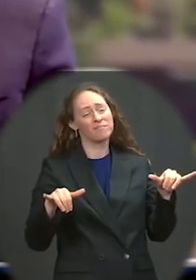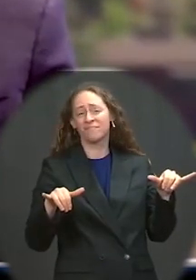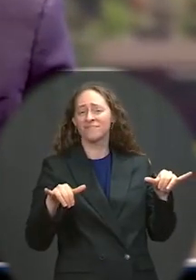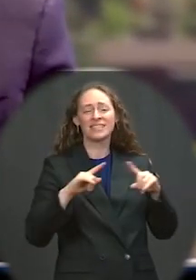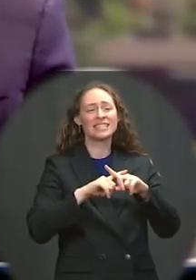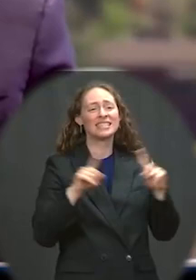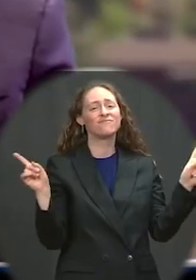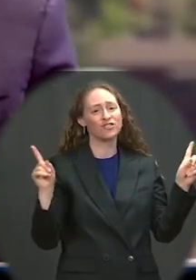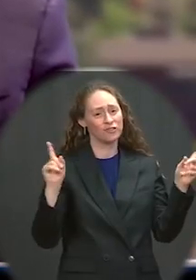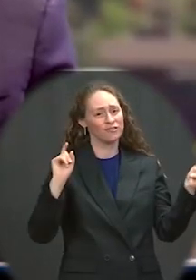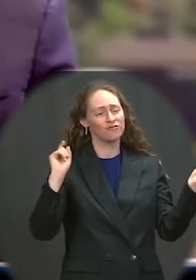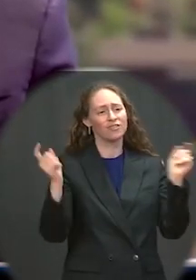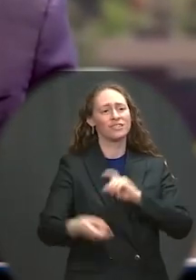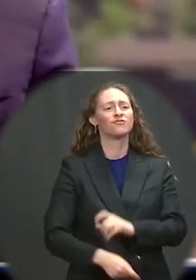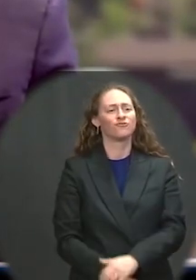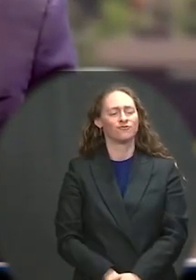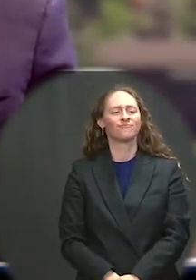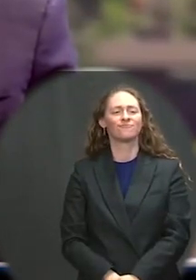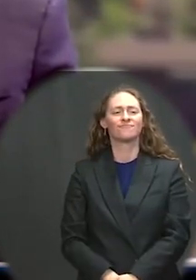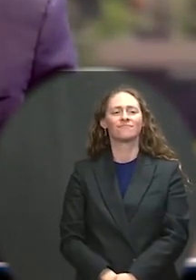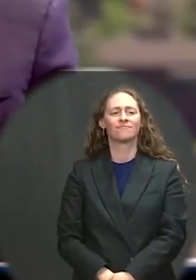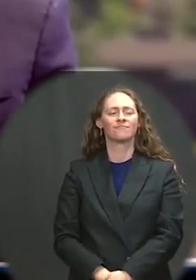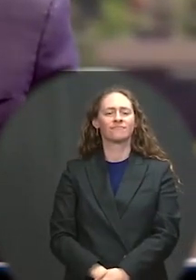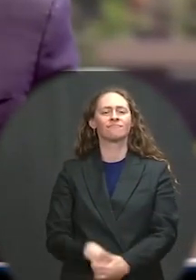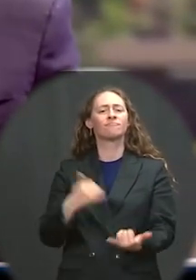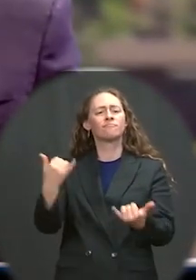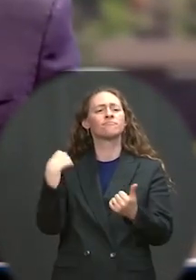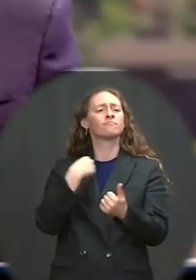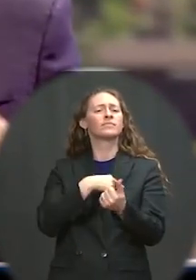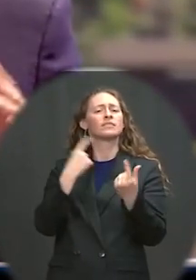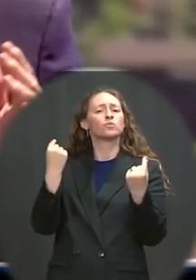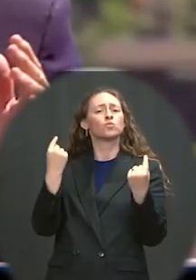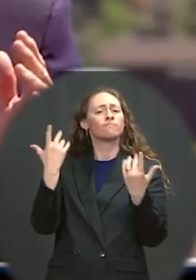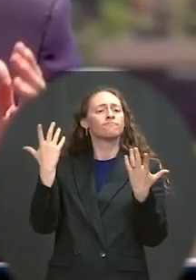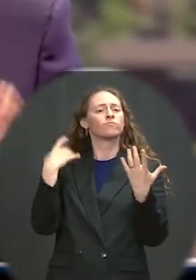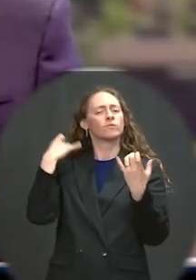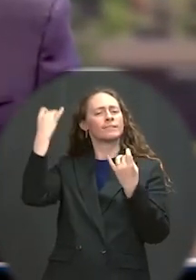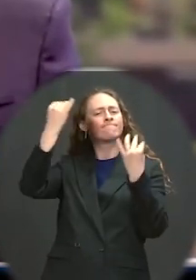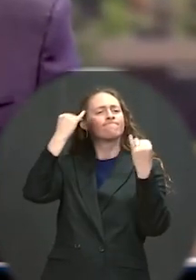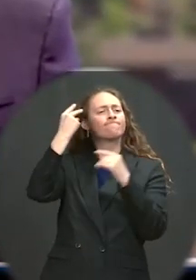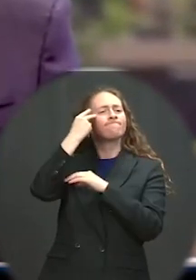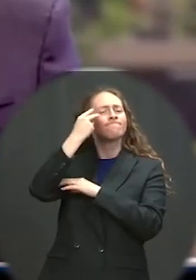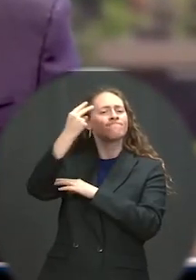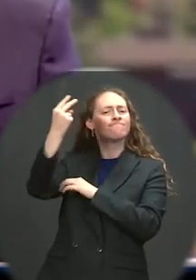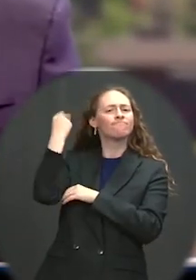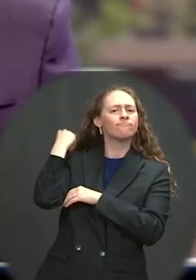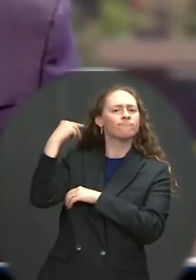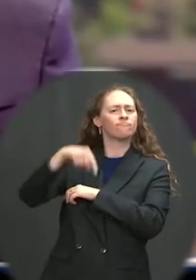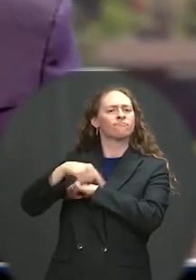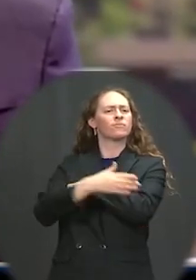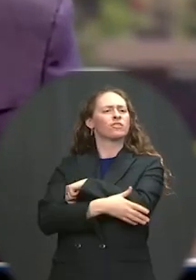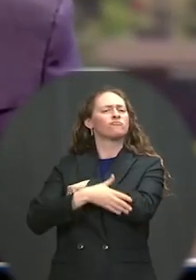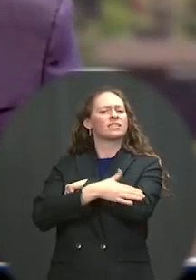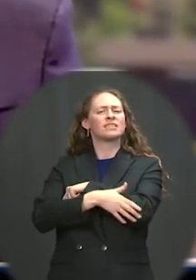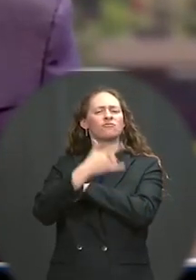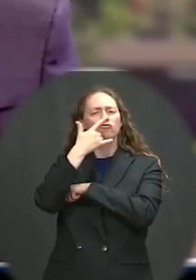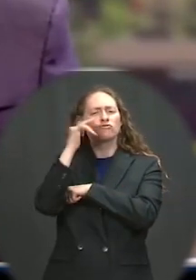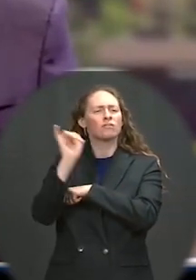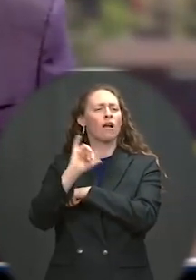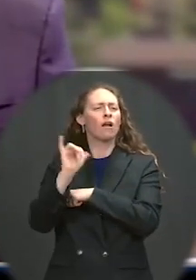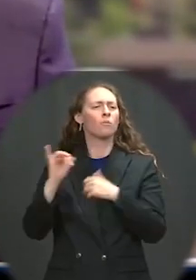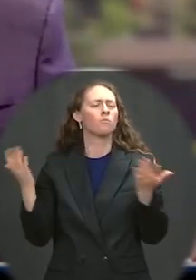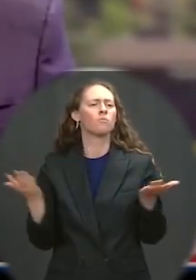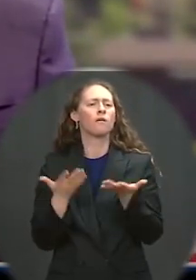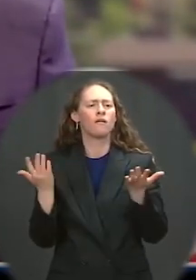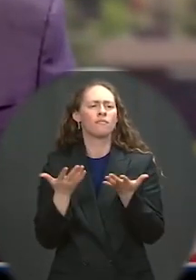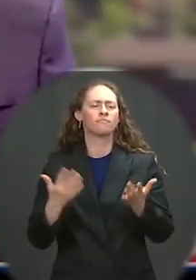history. And our country and the world and the United States of America has always been able to chart the future in times